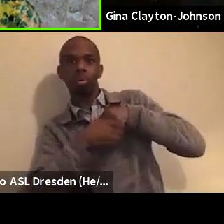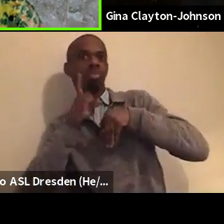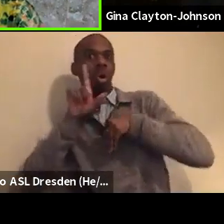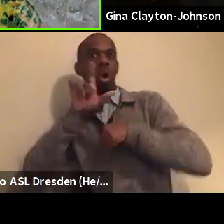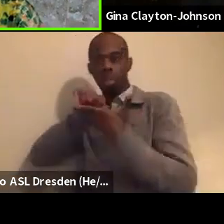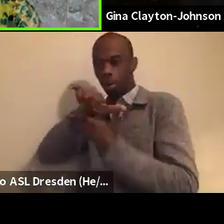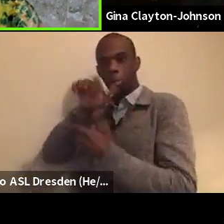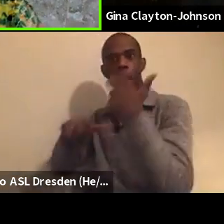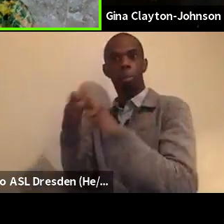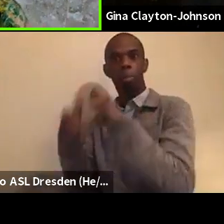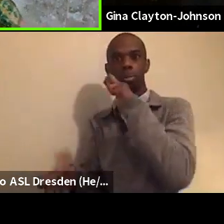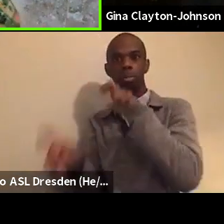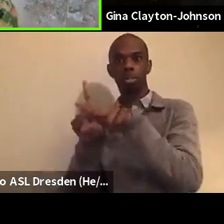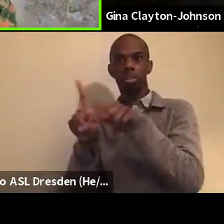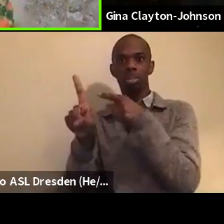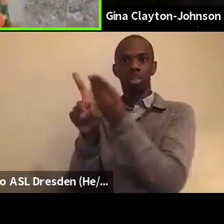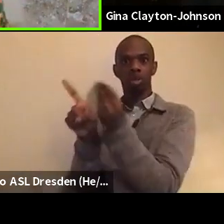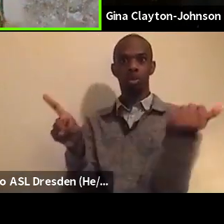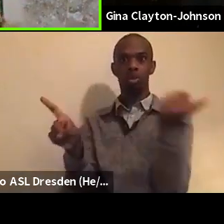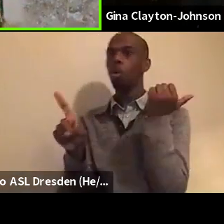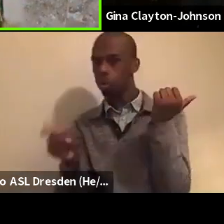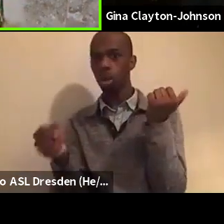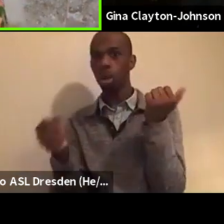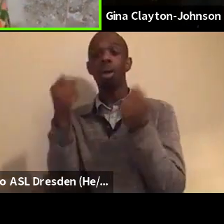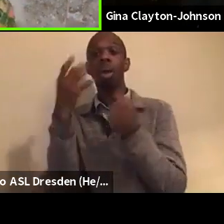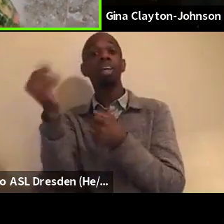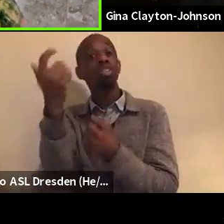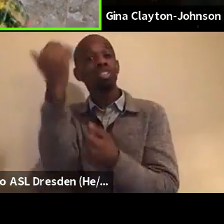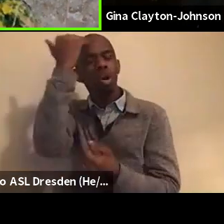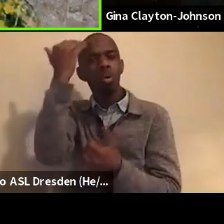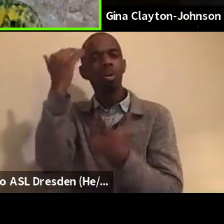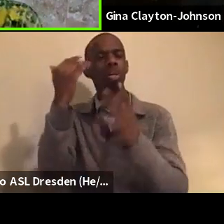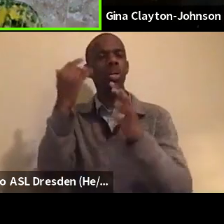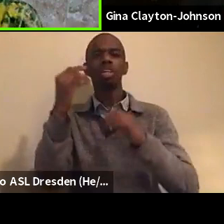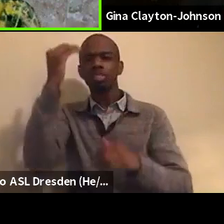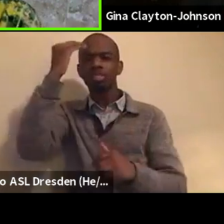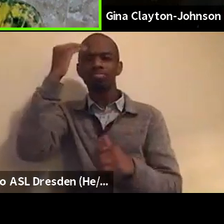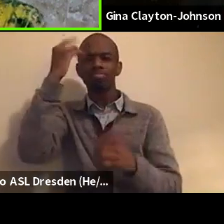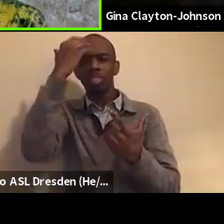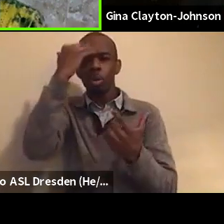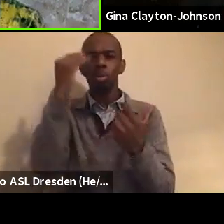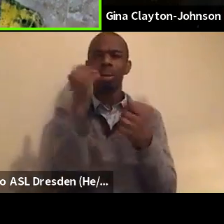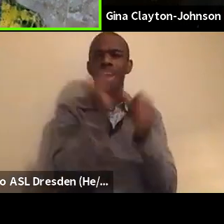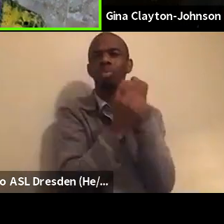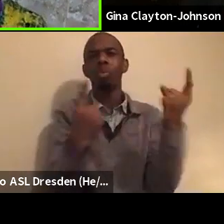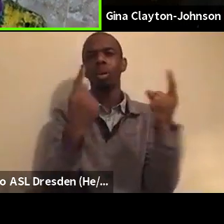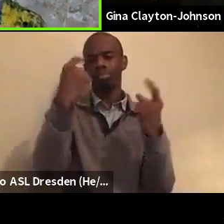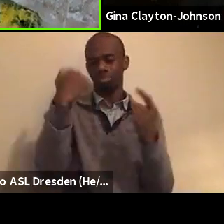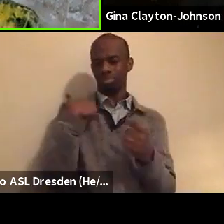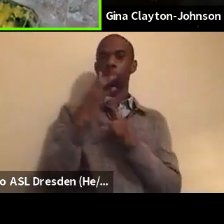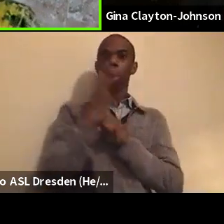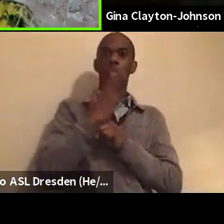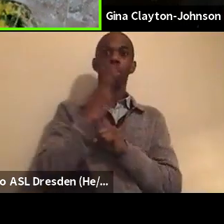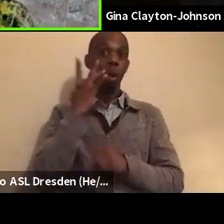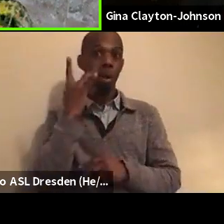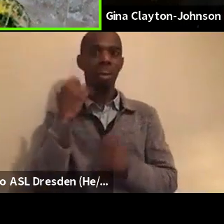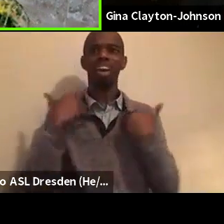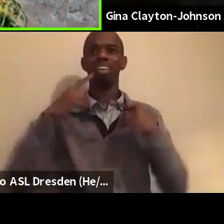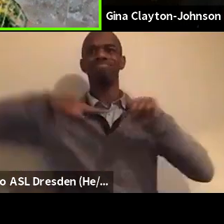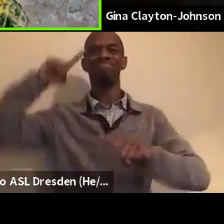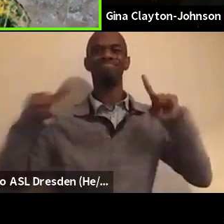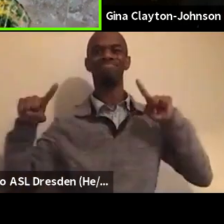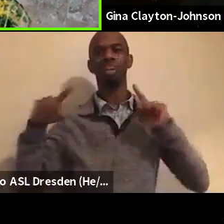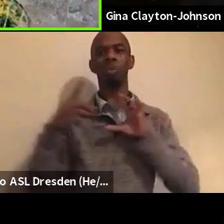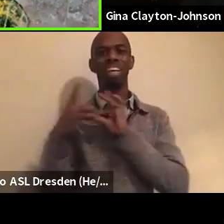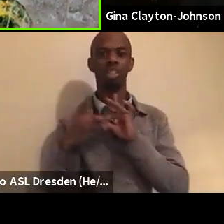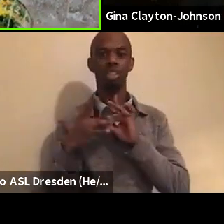my relationships with them. So I'm like, y'all know Patrice, right? Gina Clayton Johnson is brilliant, right? Like,